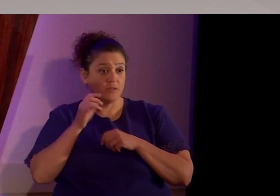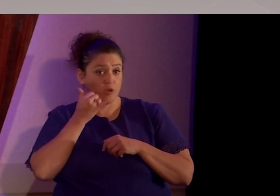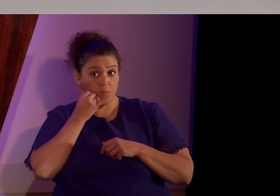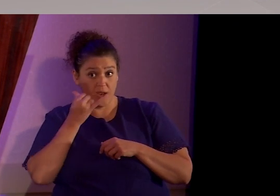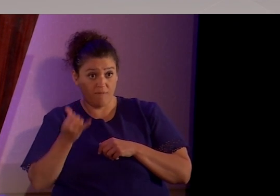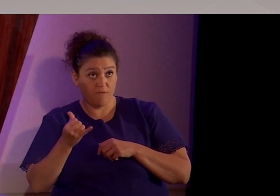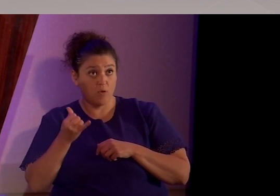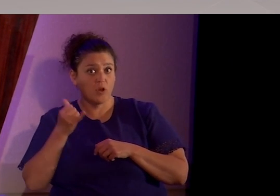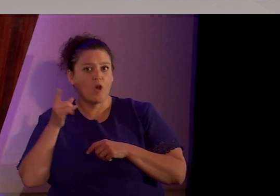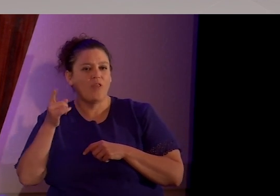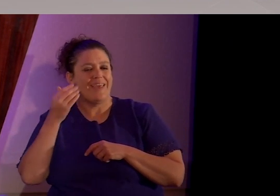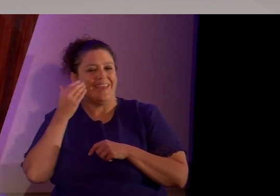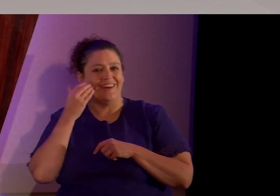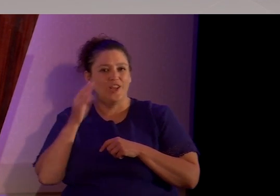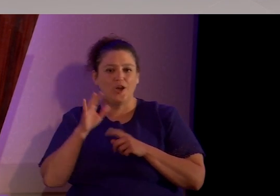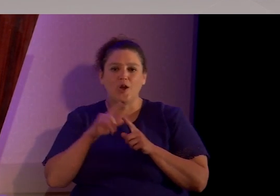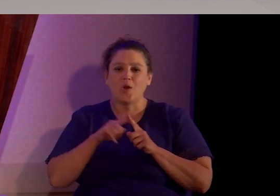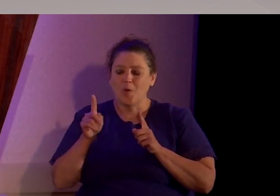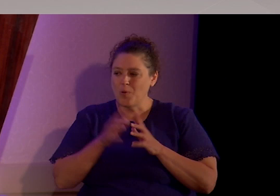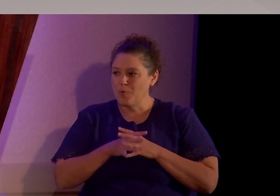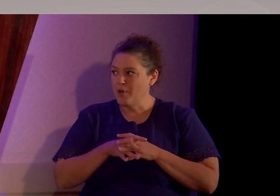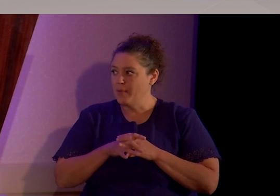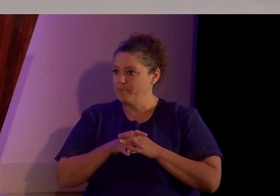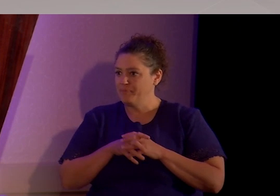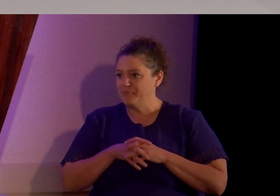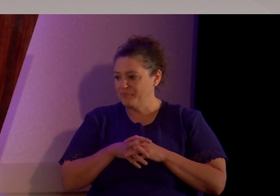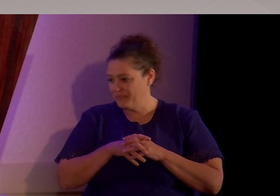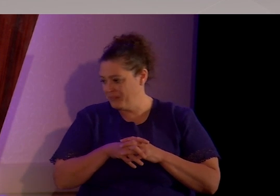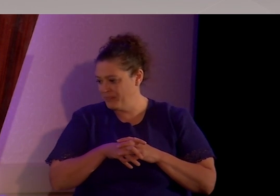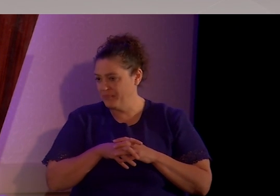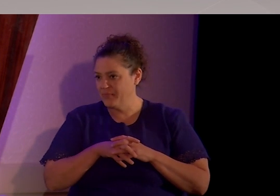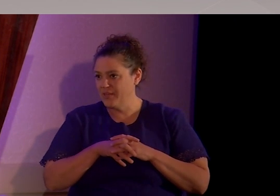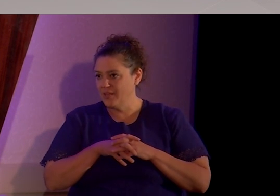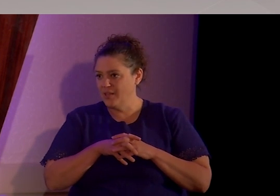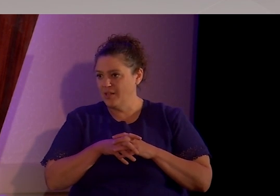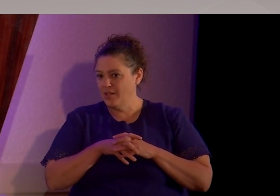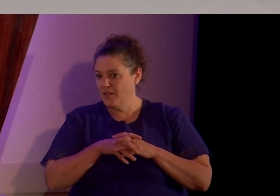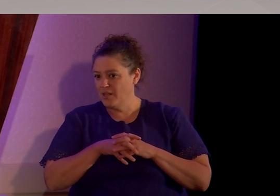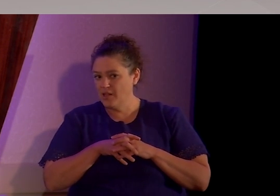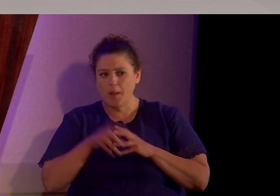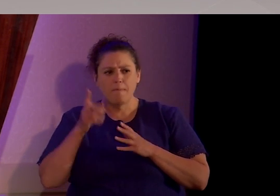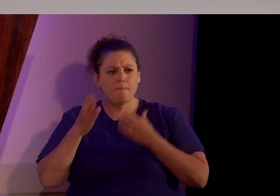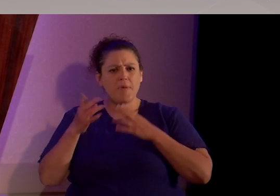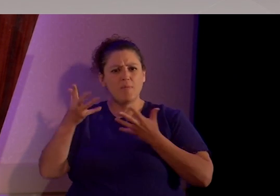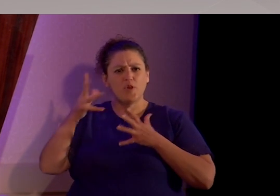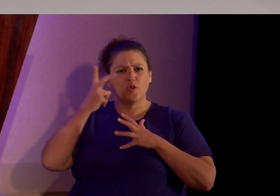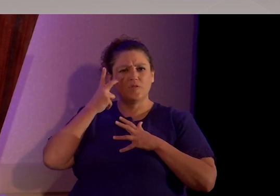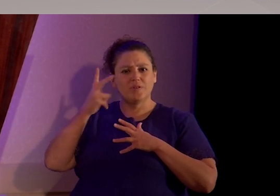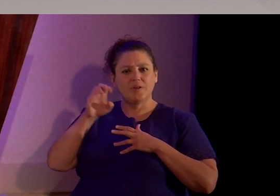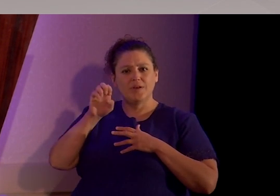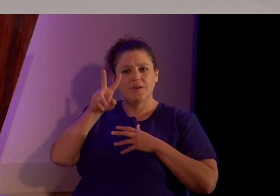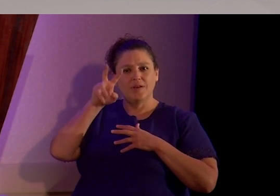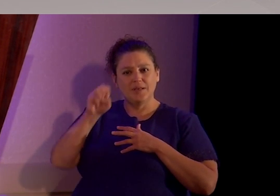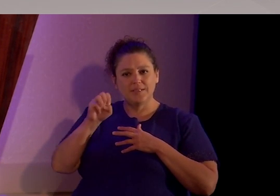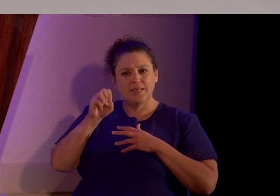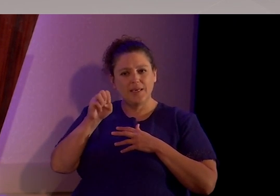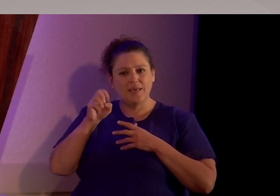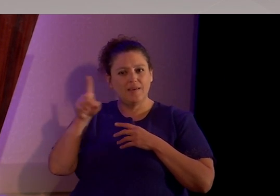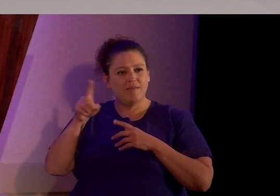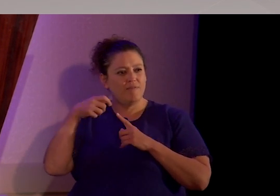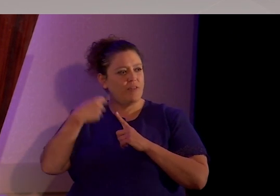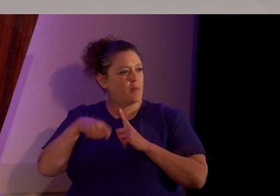he was not aware of, but Russell Glasser was. And you may have seen it, it's Eve the Banana Clip.